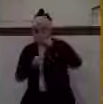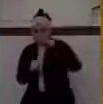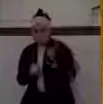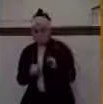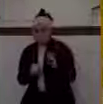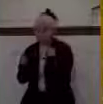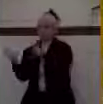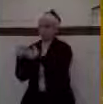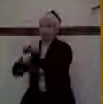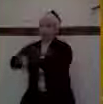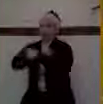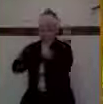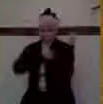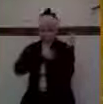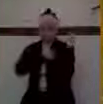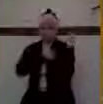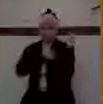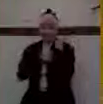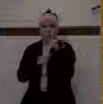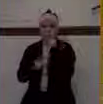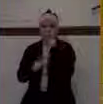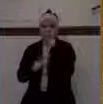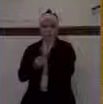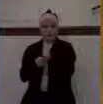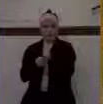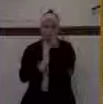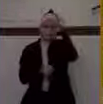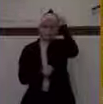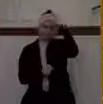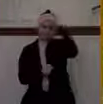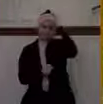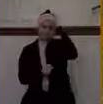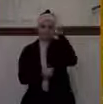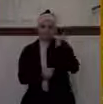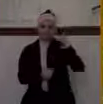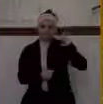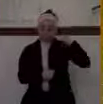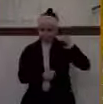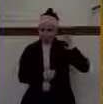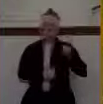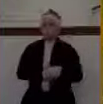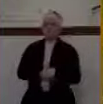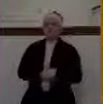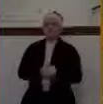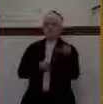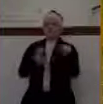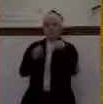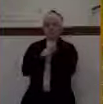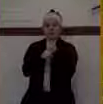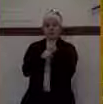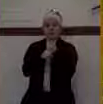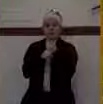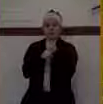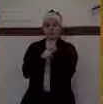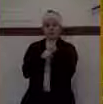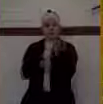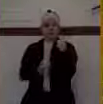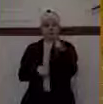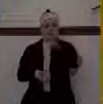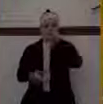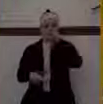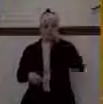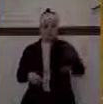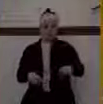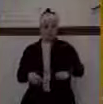had made. Now in the fifth year, the pharaoh of Egypt, Shishak, decides to come up